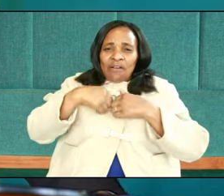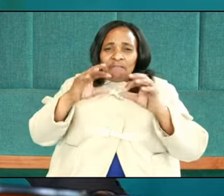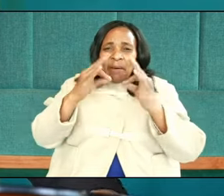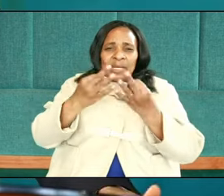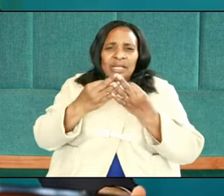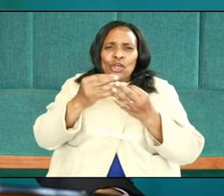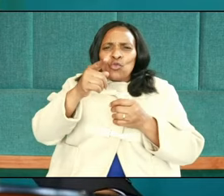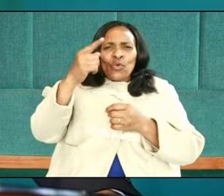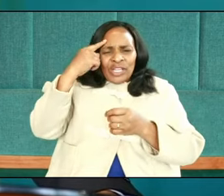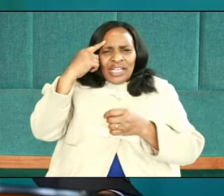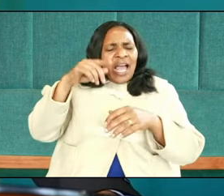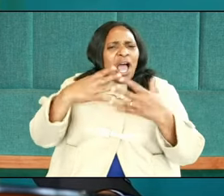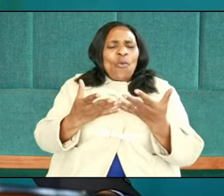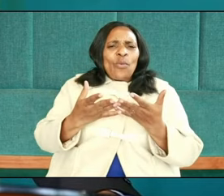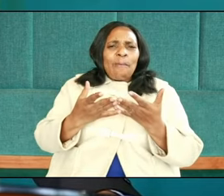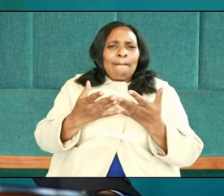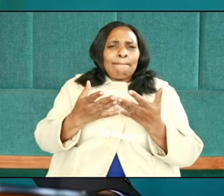How do you think that was possible?